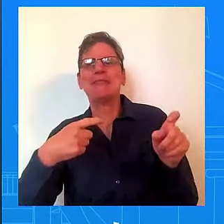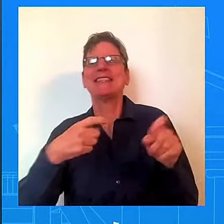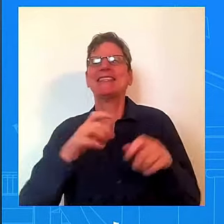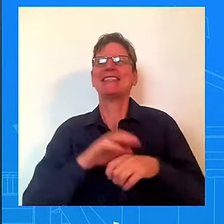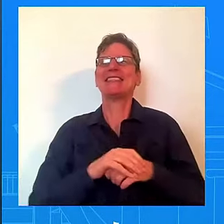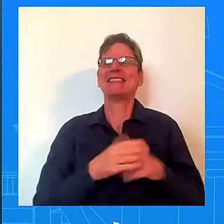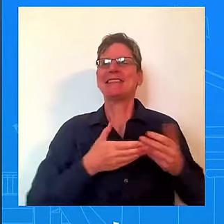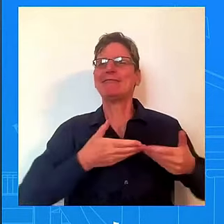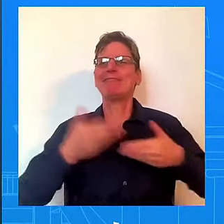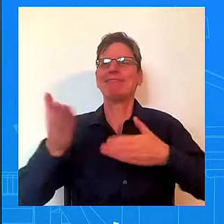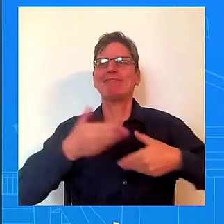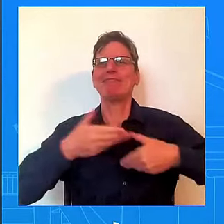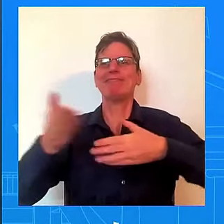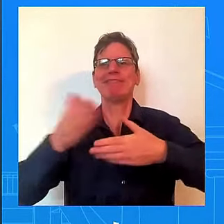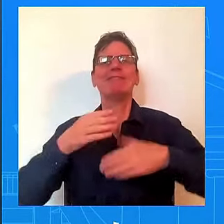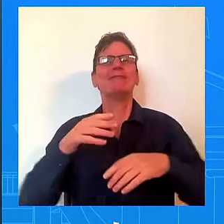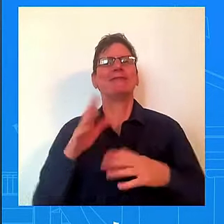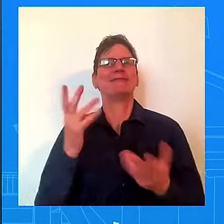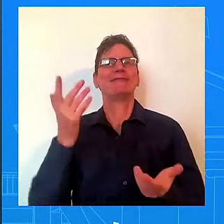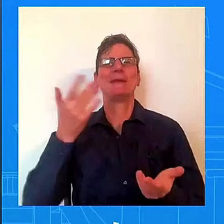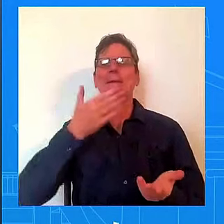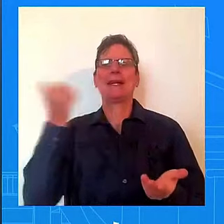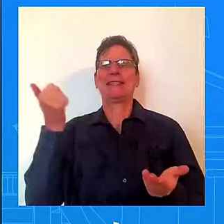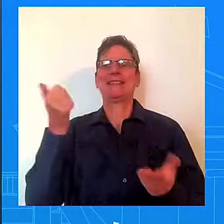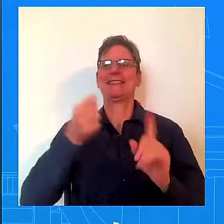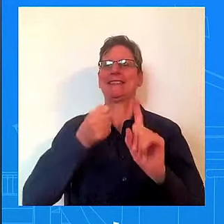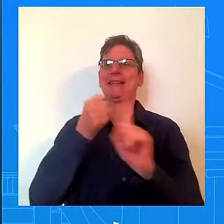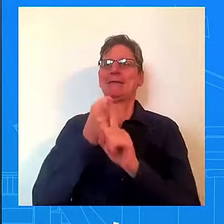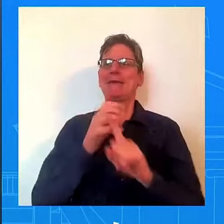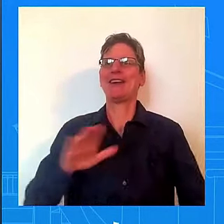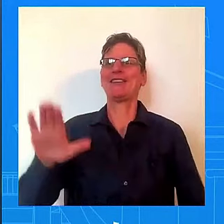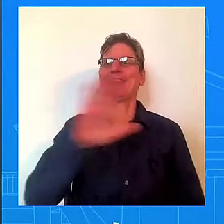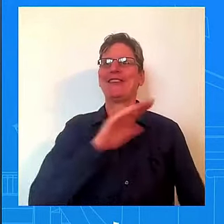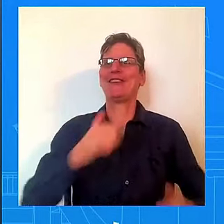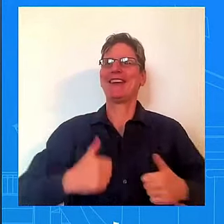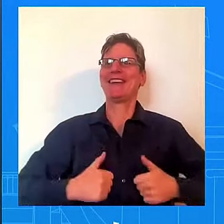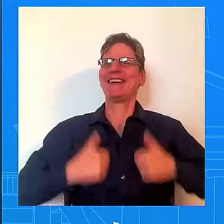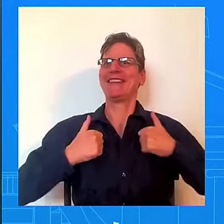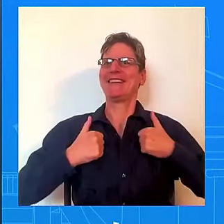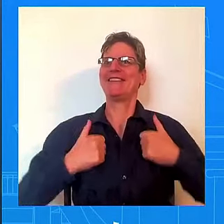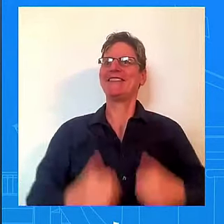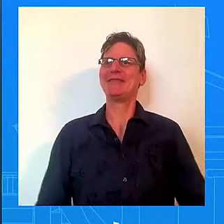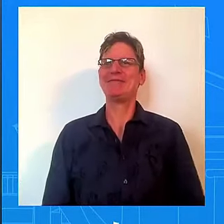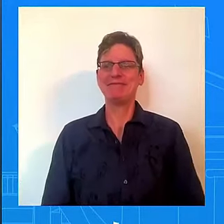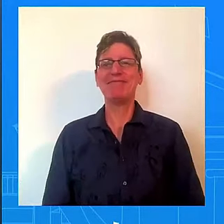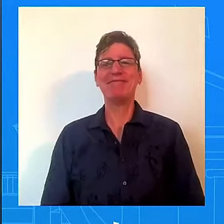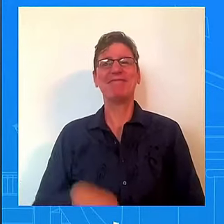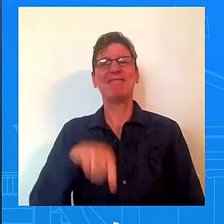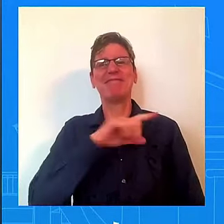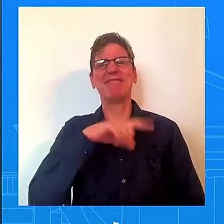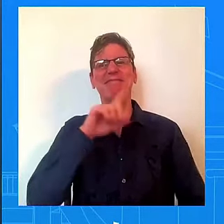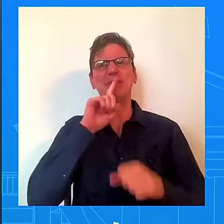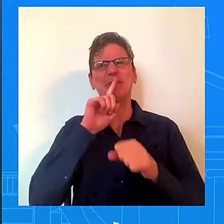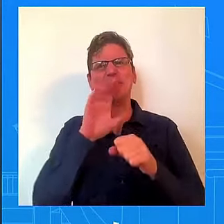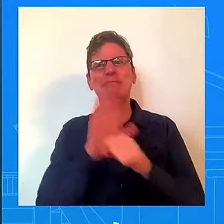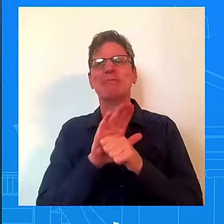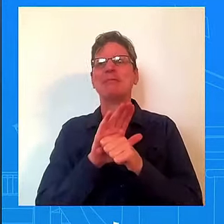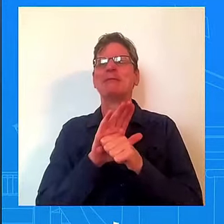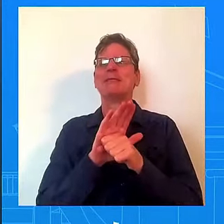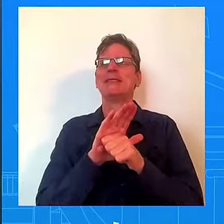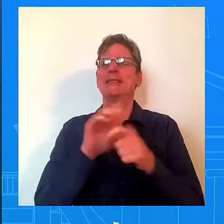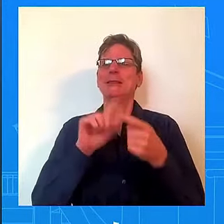Pennsylvania, I met with union members and company leaders and elected officials at the Mack Truck Plant that, thanks to significant federal